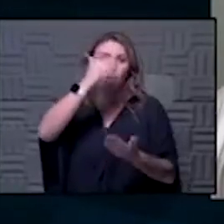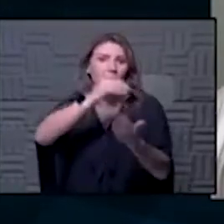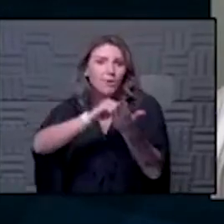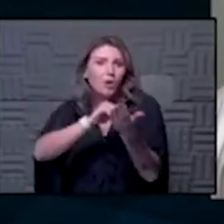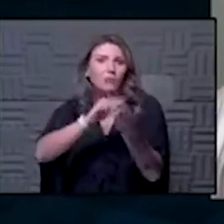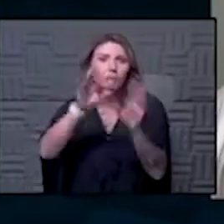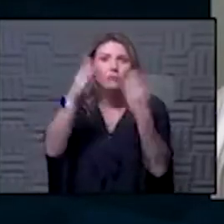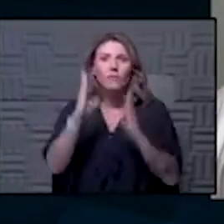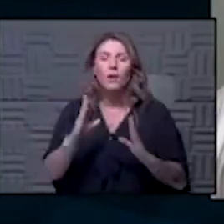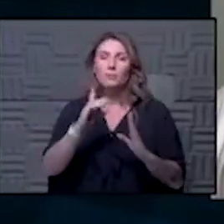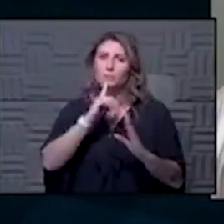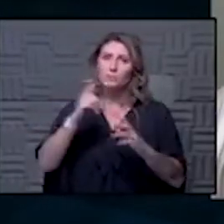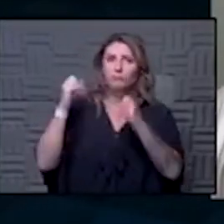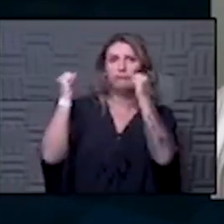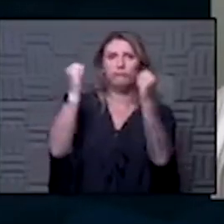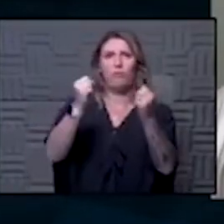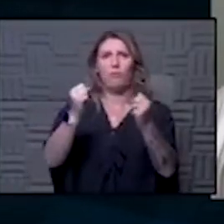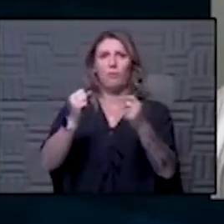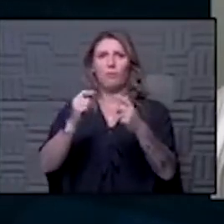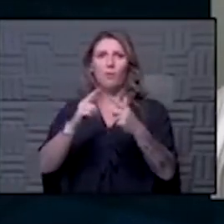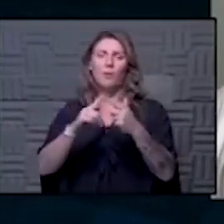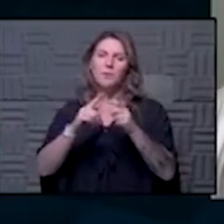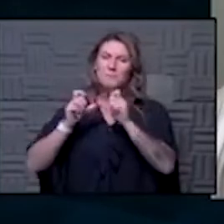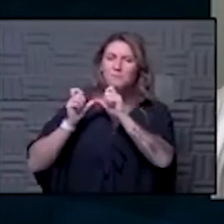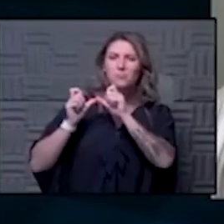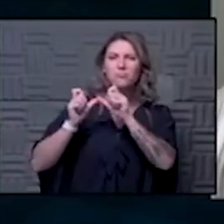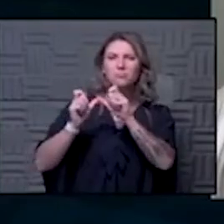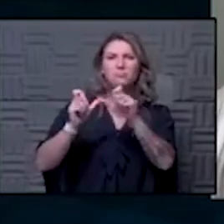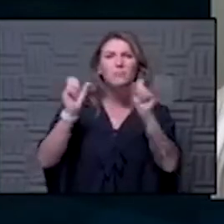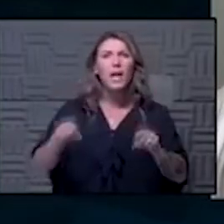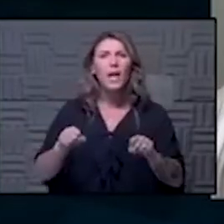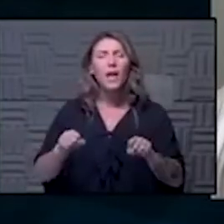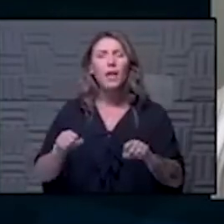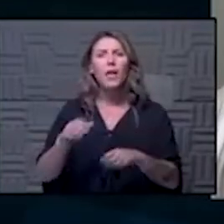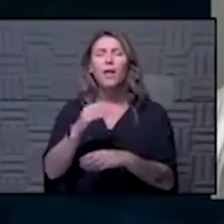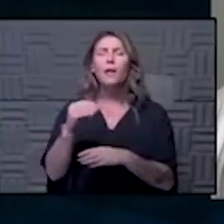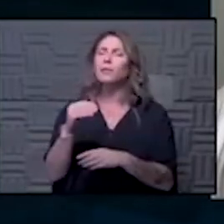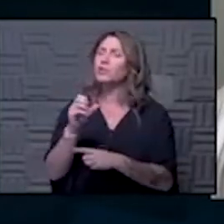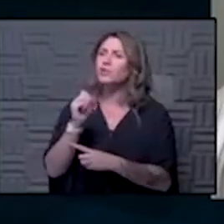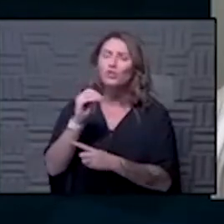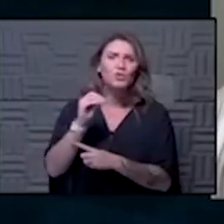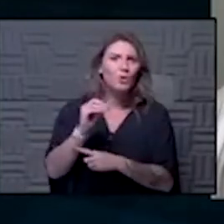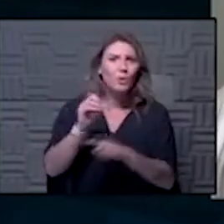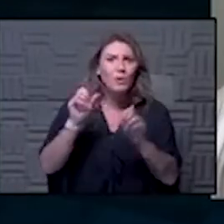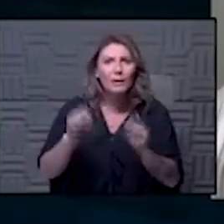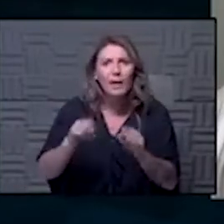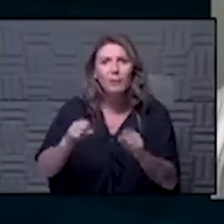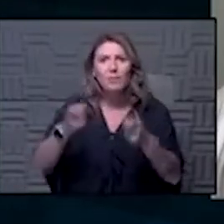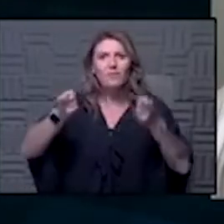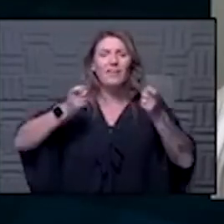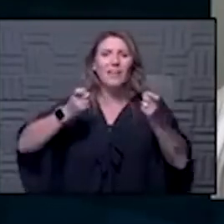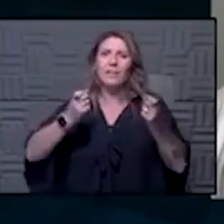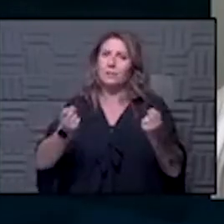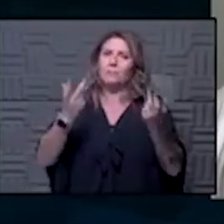incredibly strong incredibly resilient and so so capable of handling so many things on so many